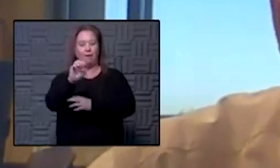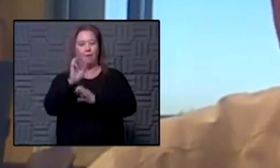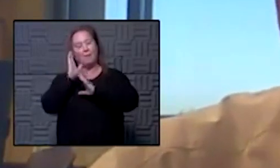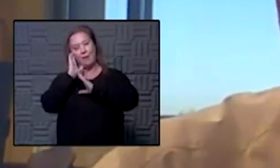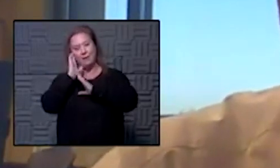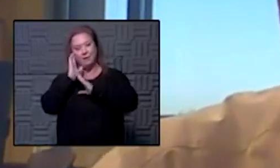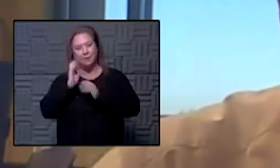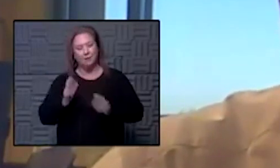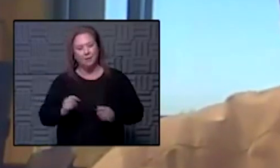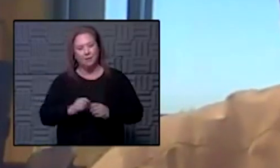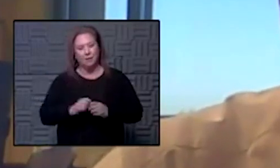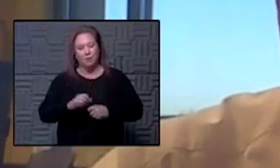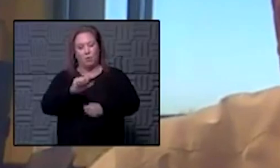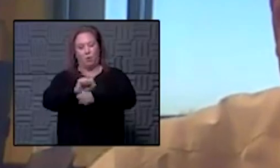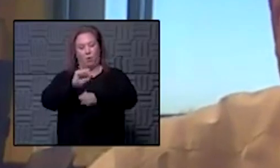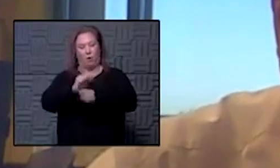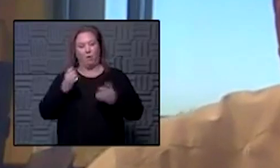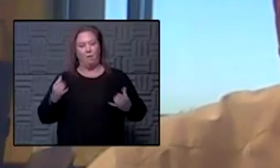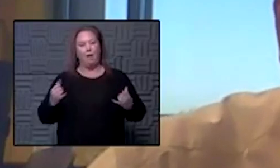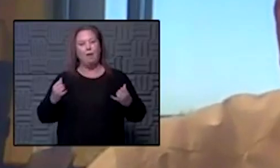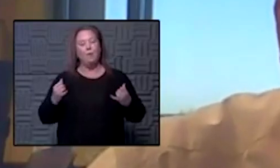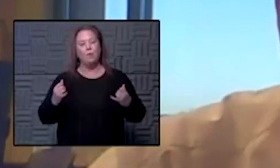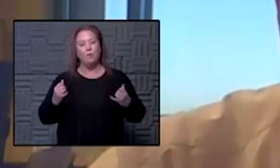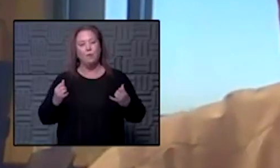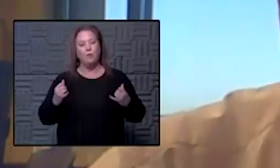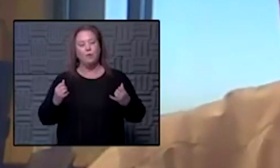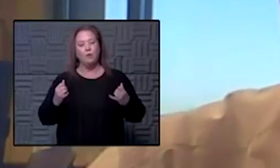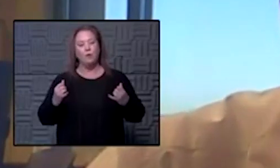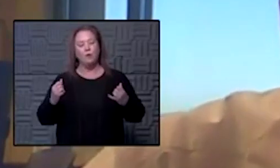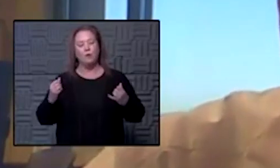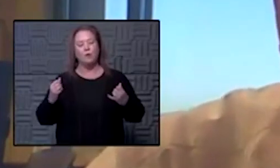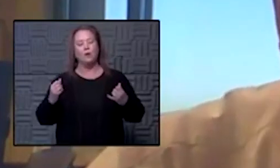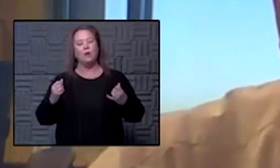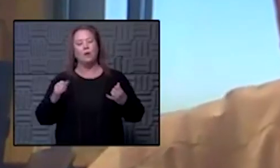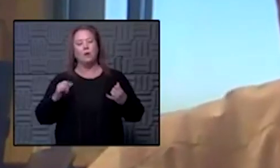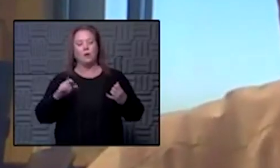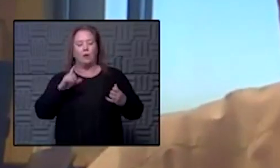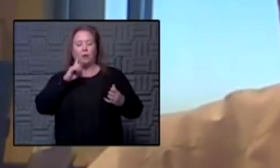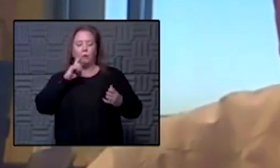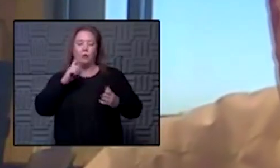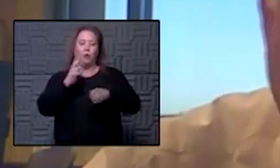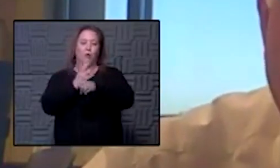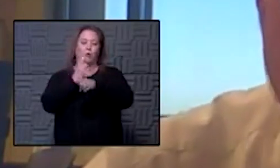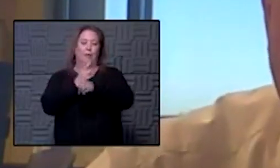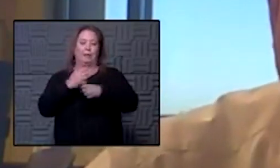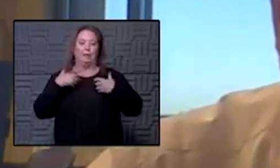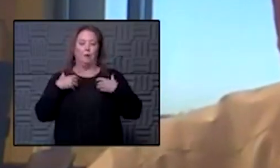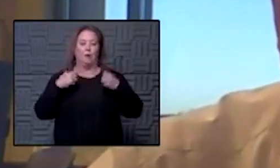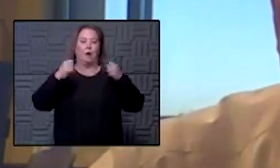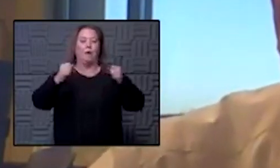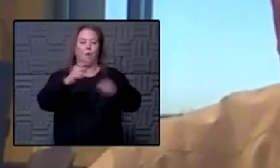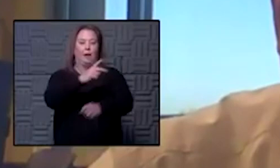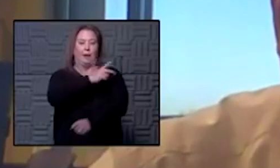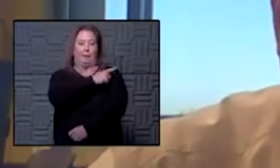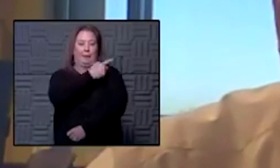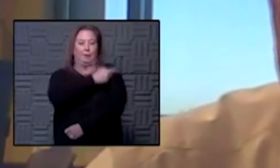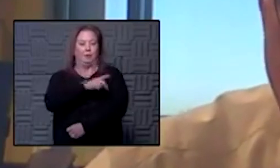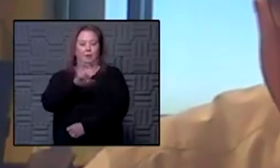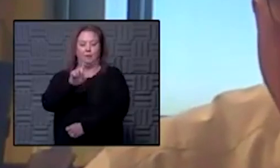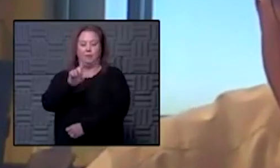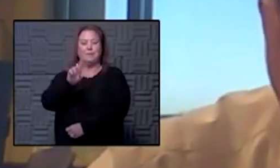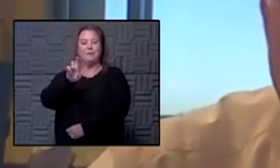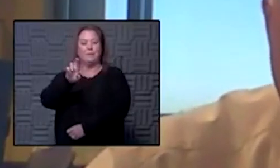and what we're working on very diligently is returning or repatriating the recovery patients that Dr. Hawkinson mentioned